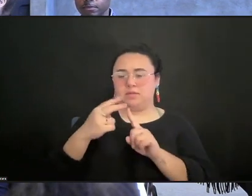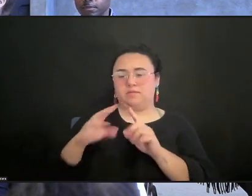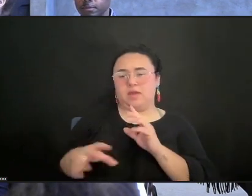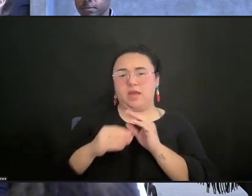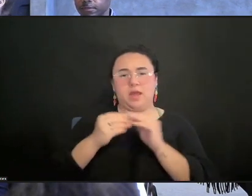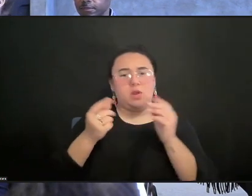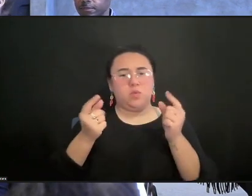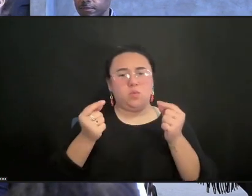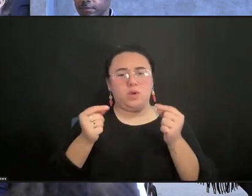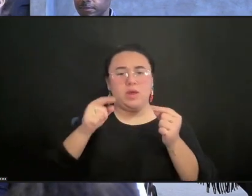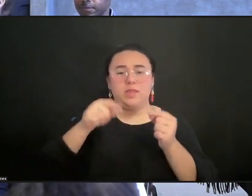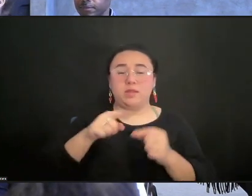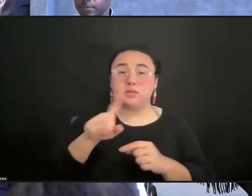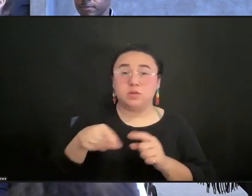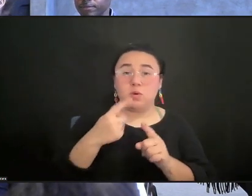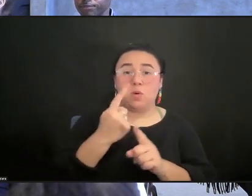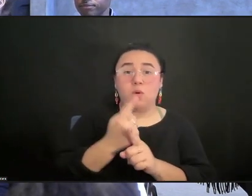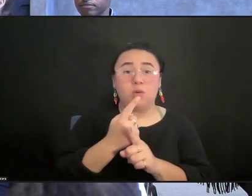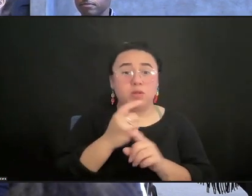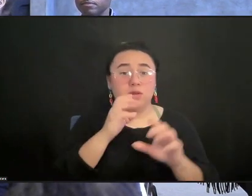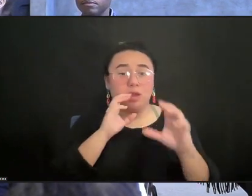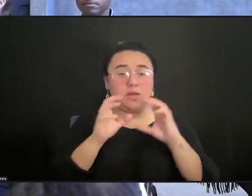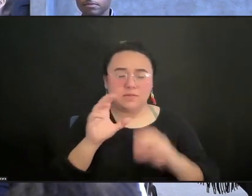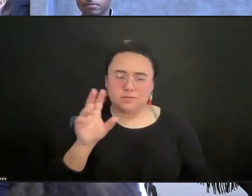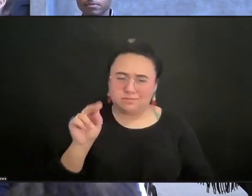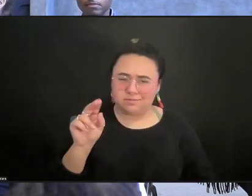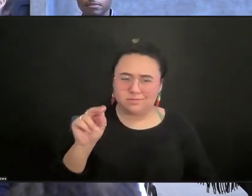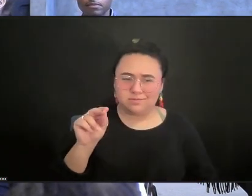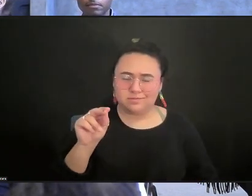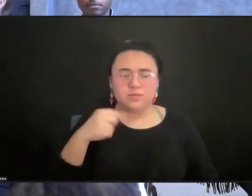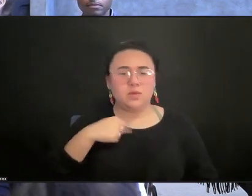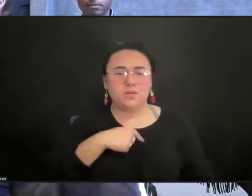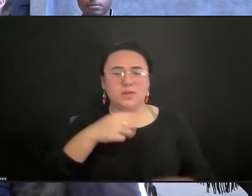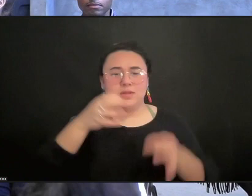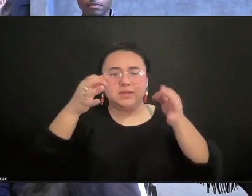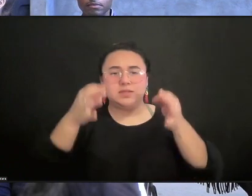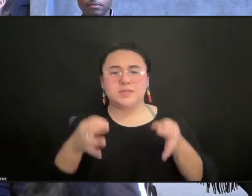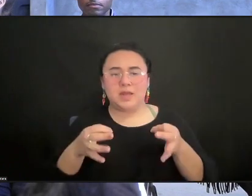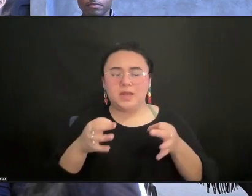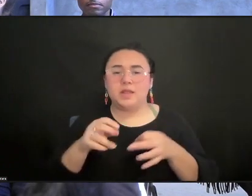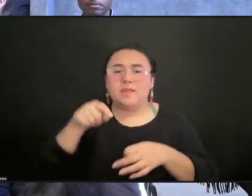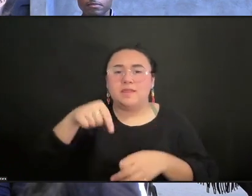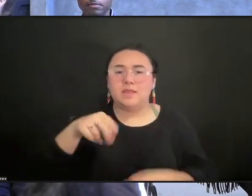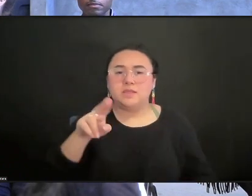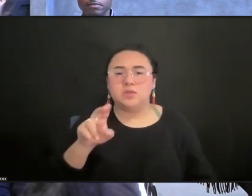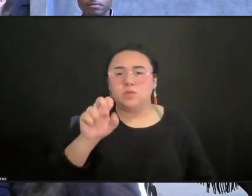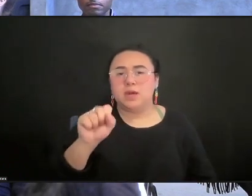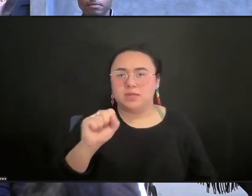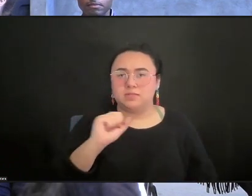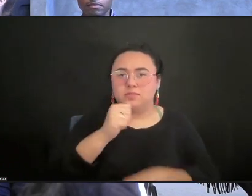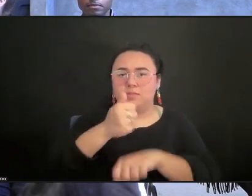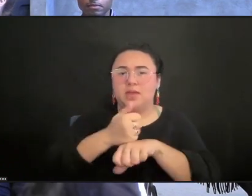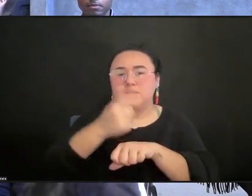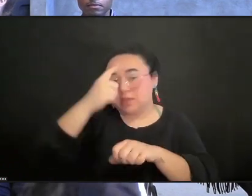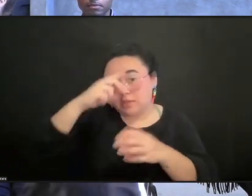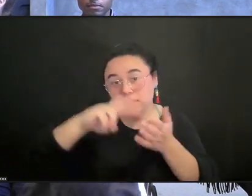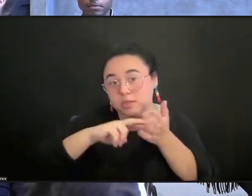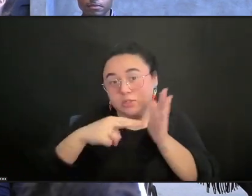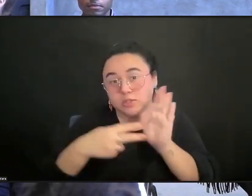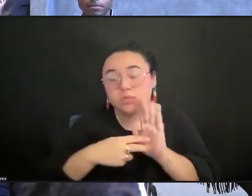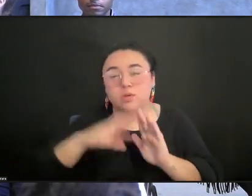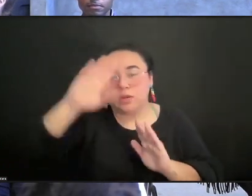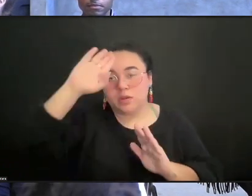only conversation. Intently, we decided it to be U.S. based. We know that everyone is not